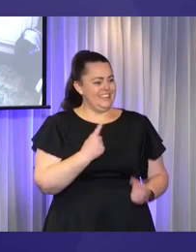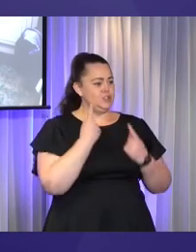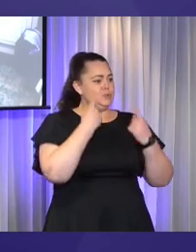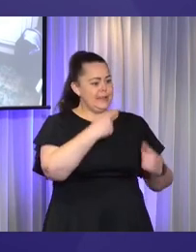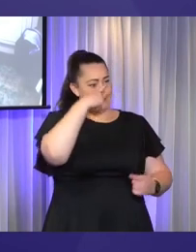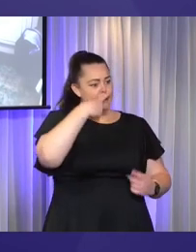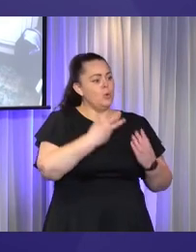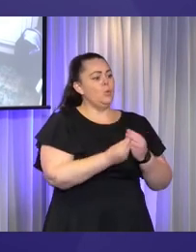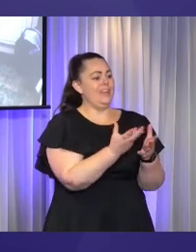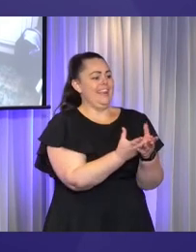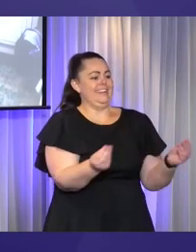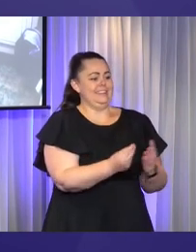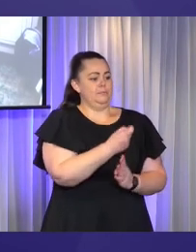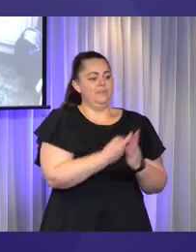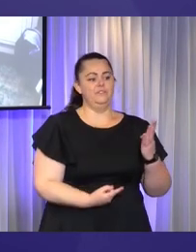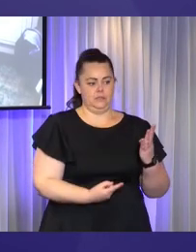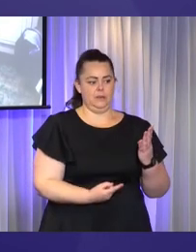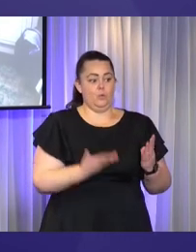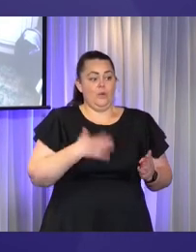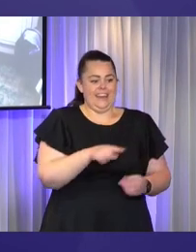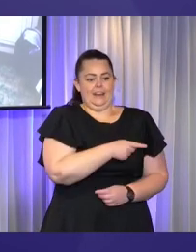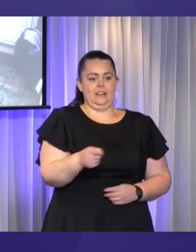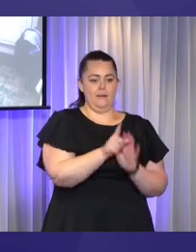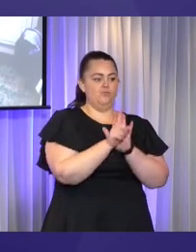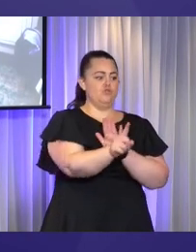represented in those pages.